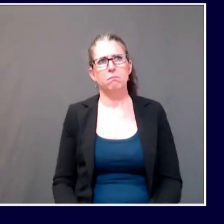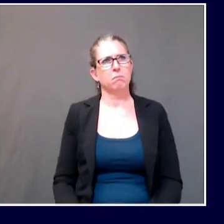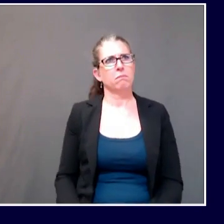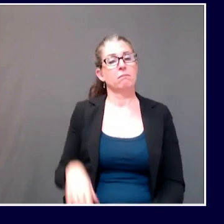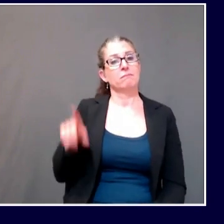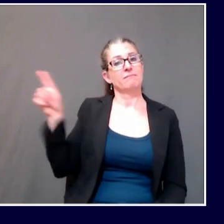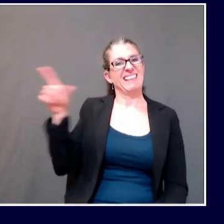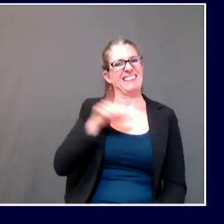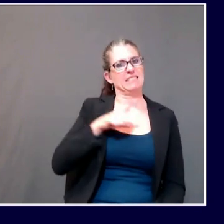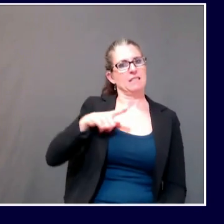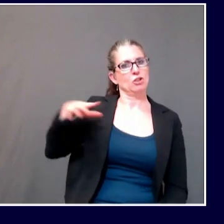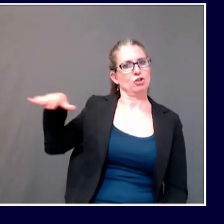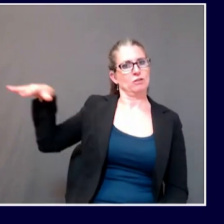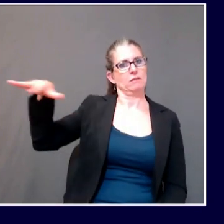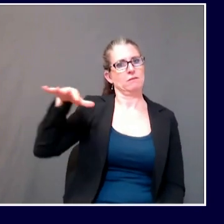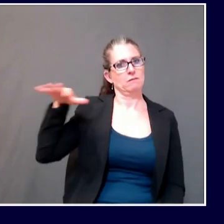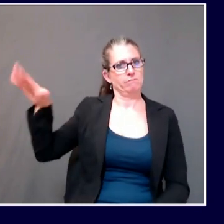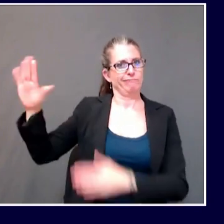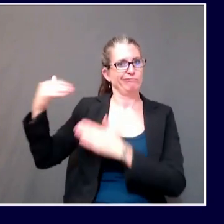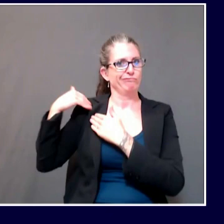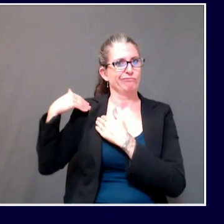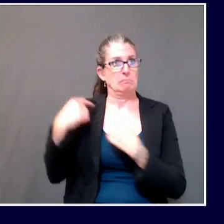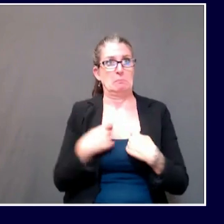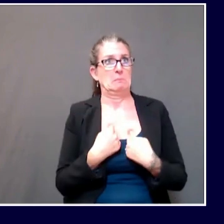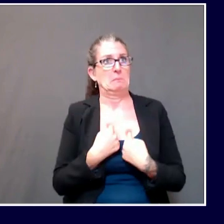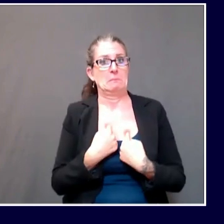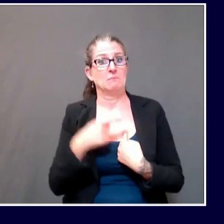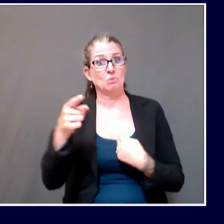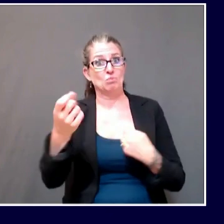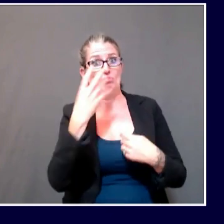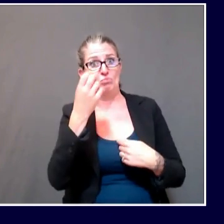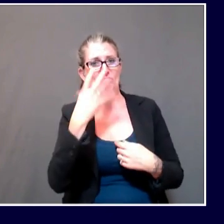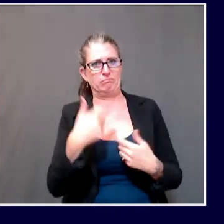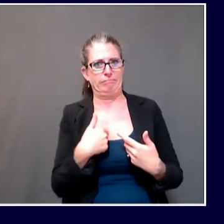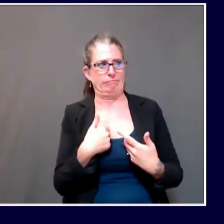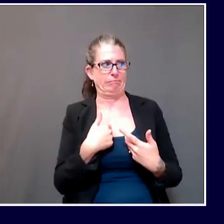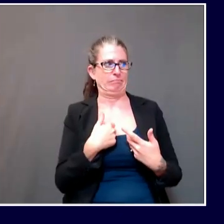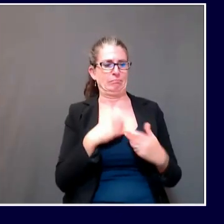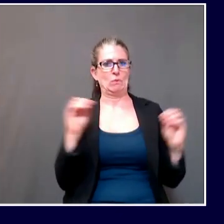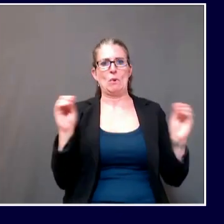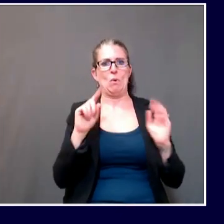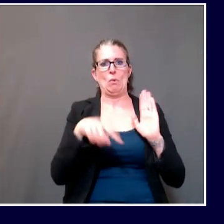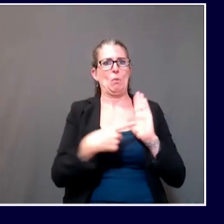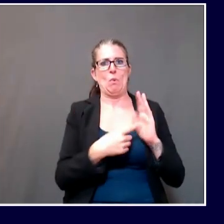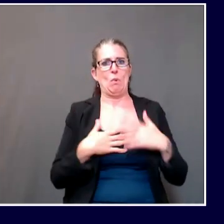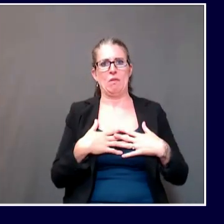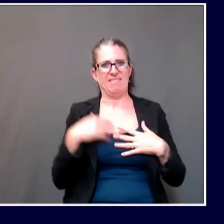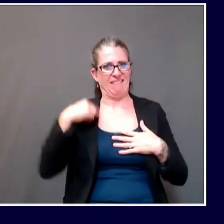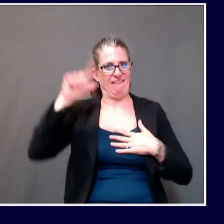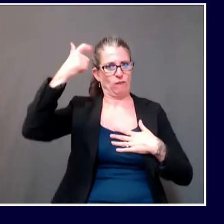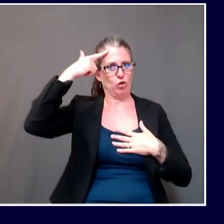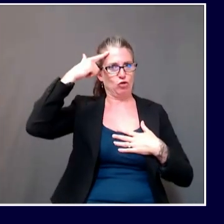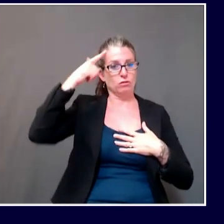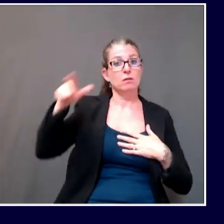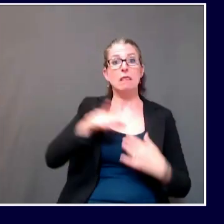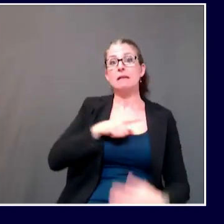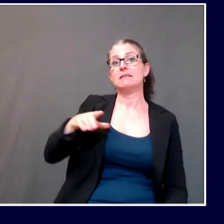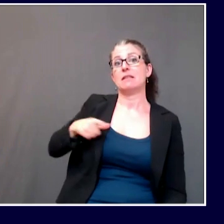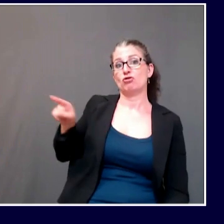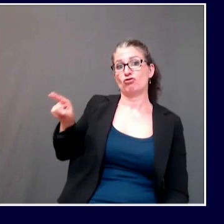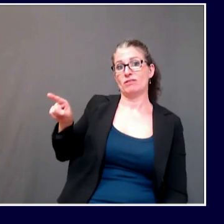better than what you've just summarized. But they're not something I can do unilaterally. But have you have you spoken to Democratic